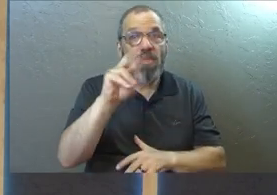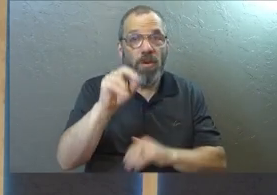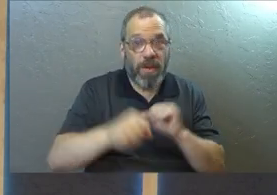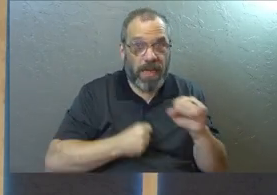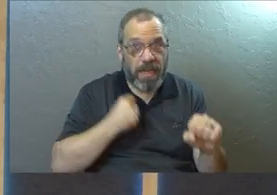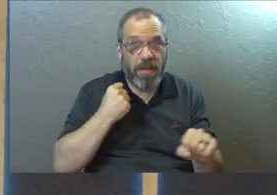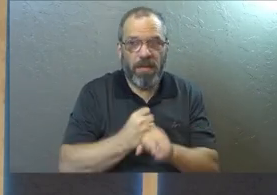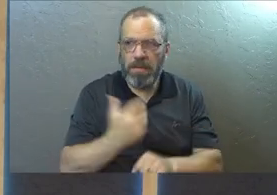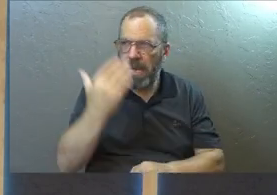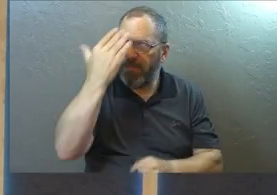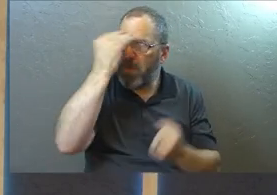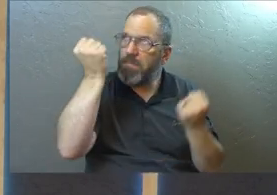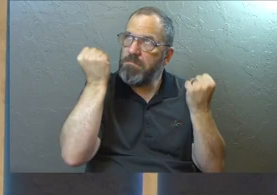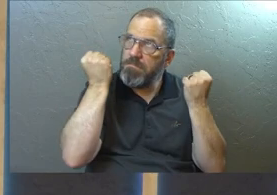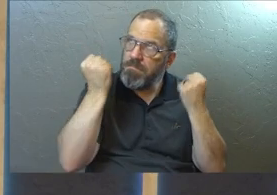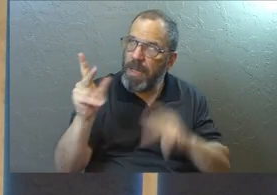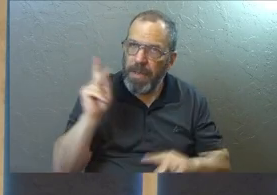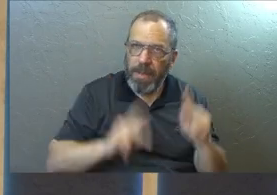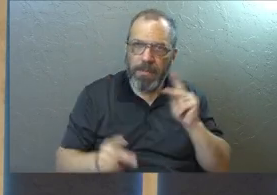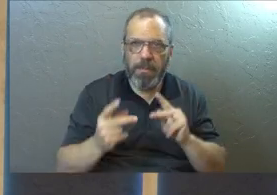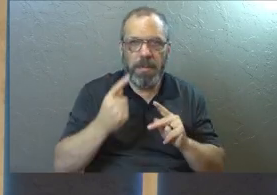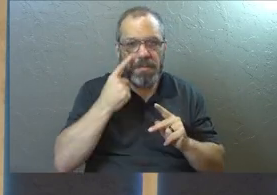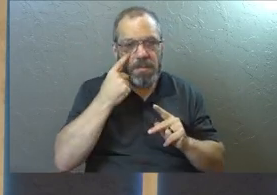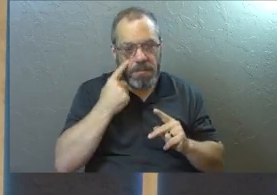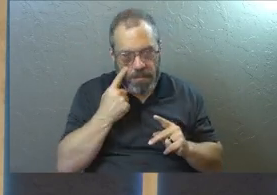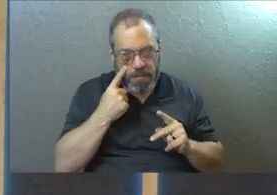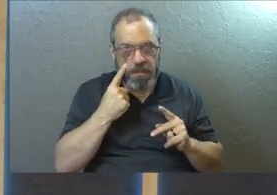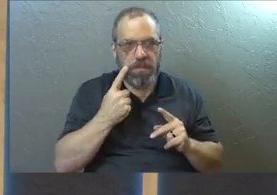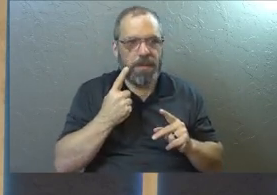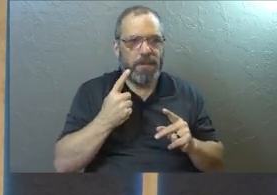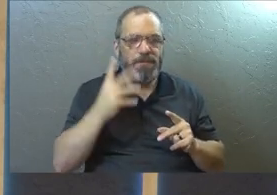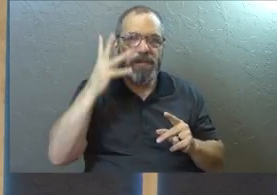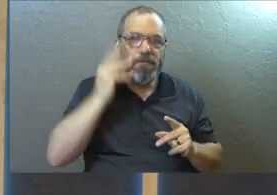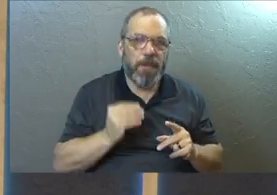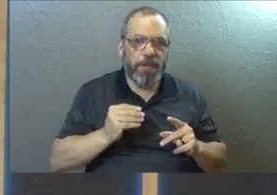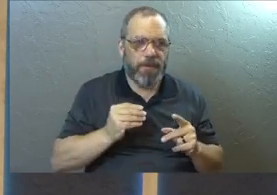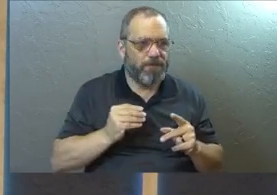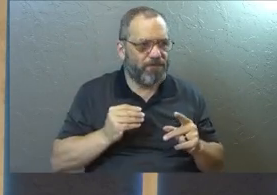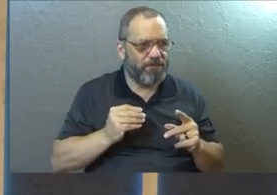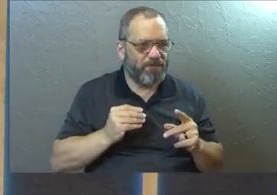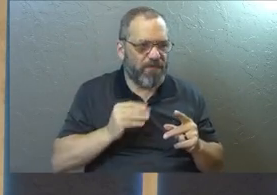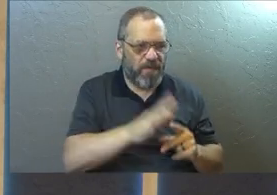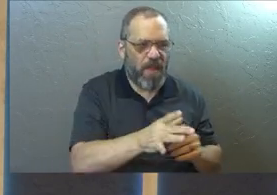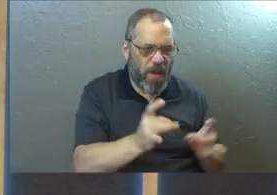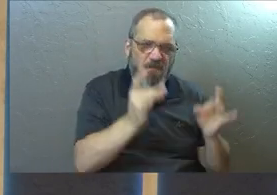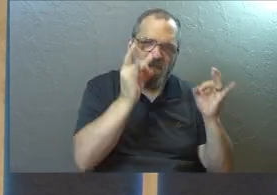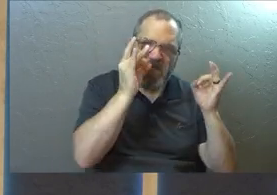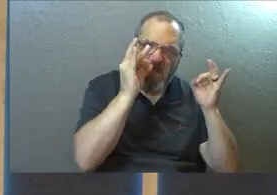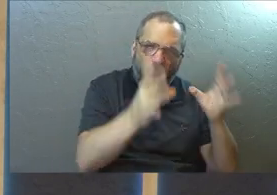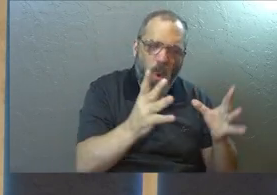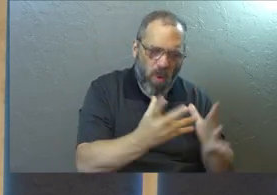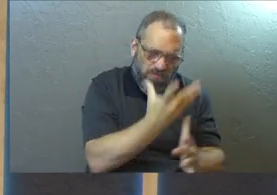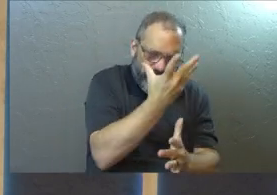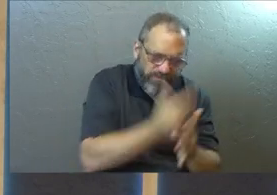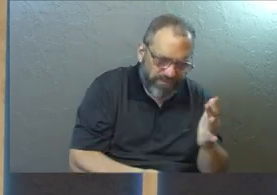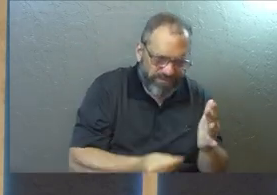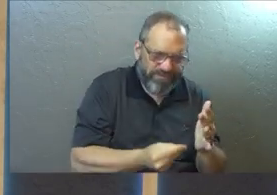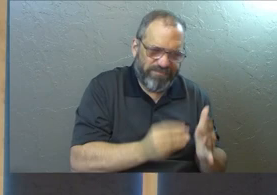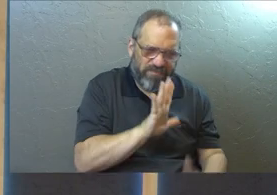And I've known a lot of people. And I've seen a lot of people go through crisis and go through their dark night of the soul.